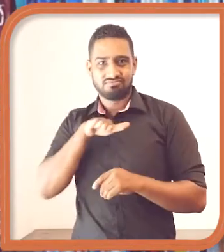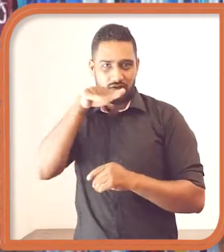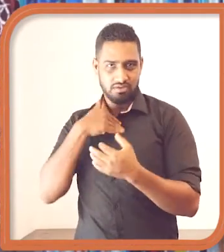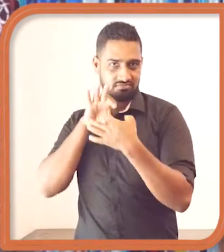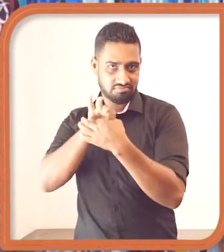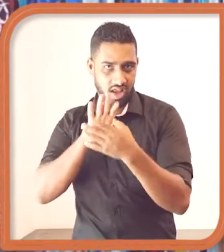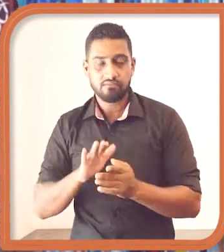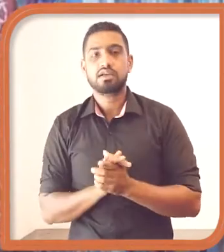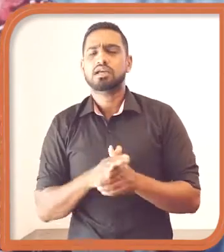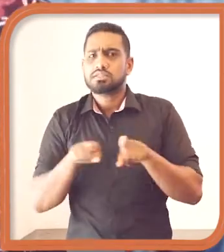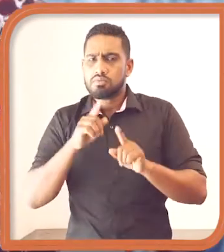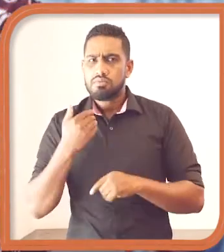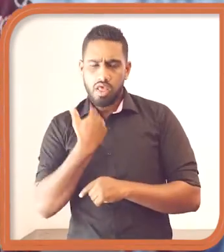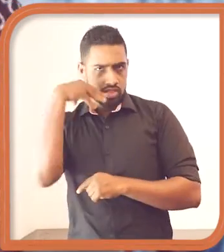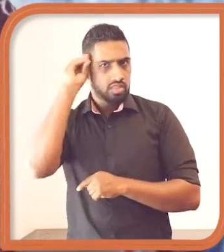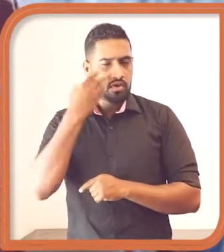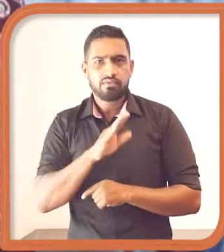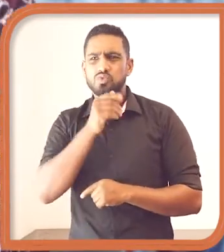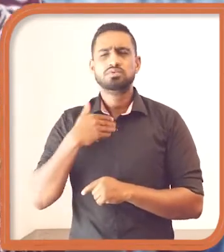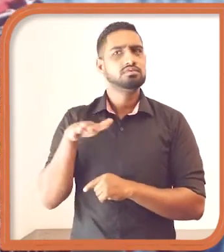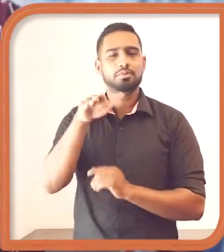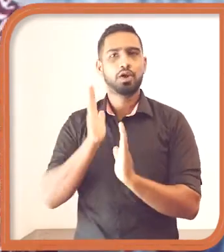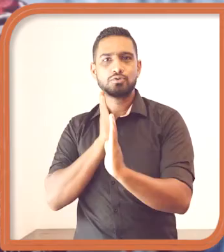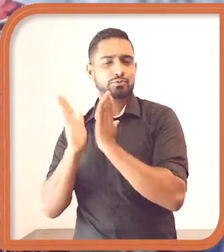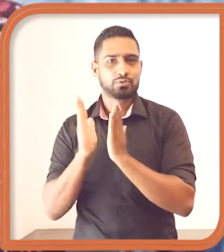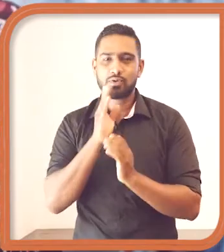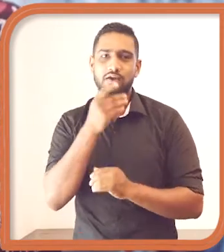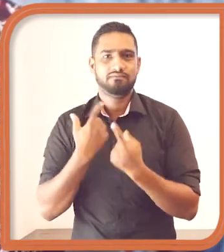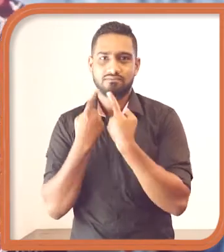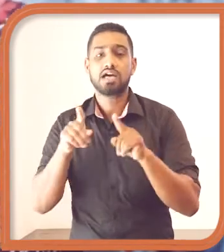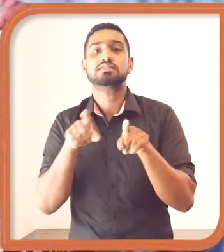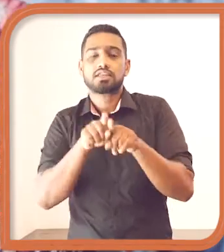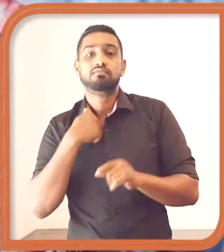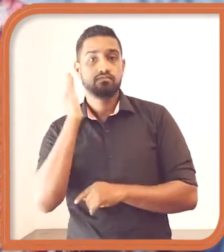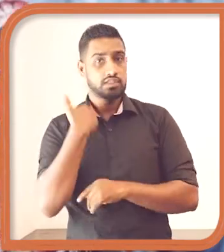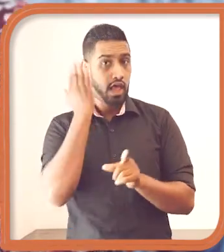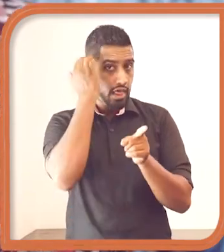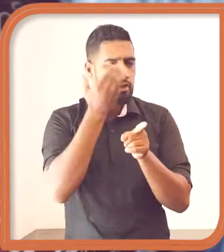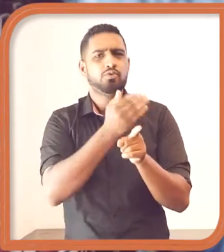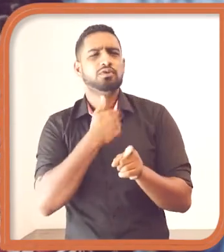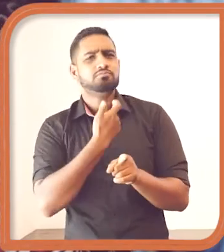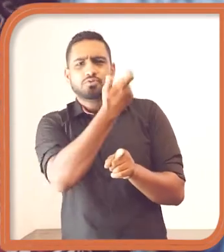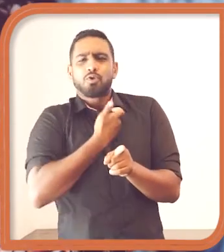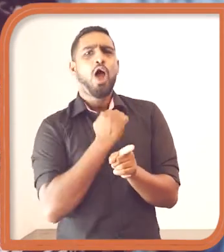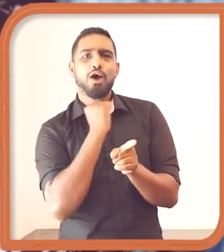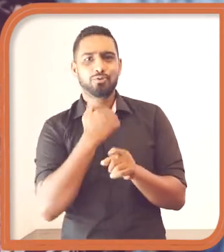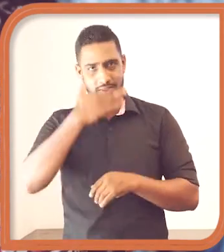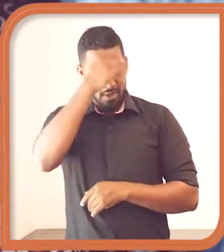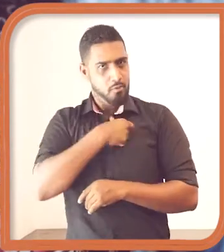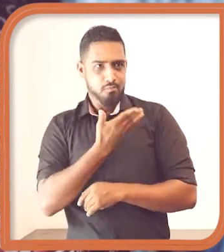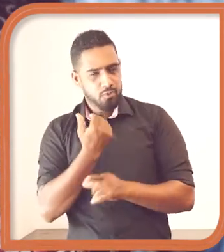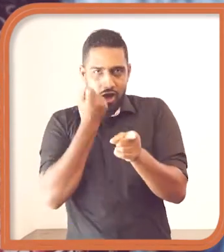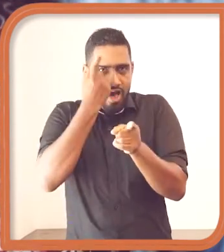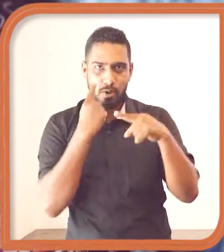I represent the community as well. So for me it was quite interesting how the community I mean especially the women how they see me